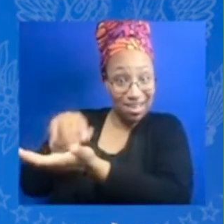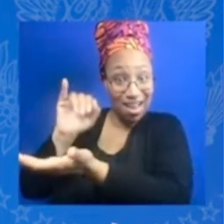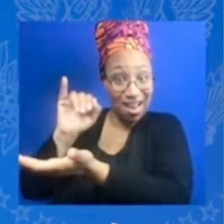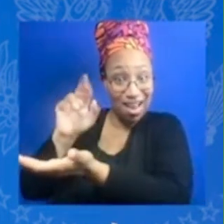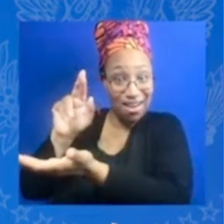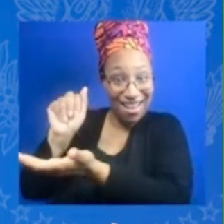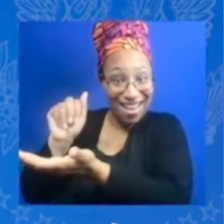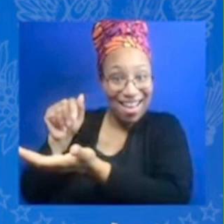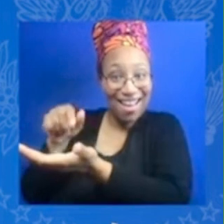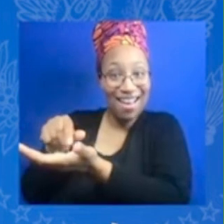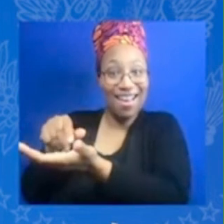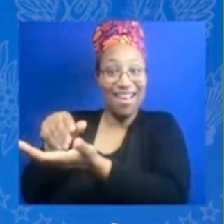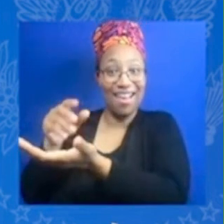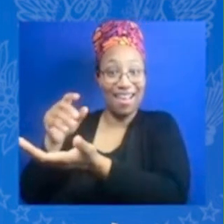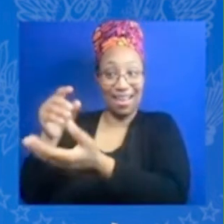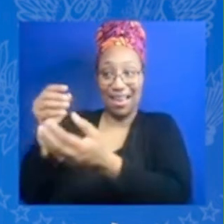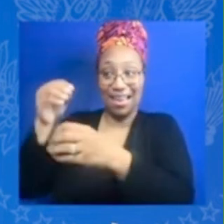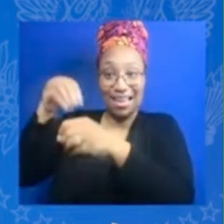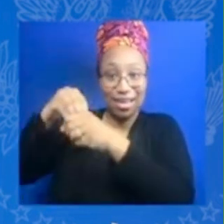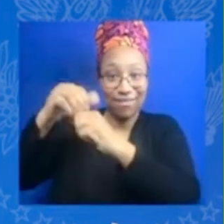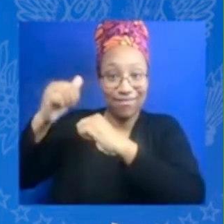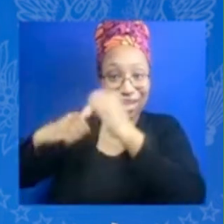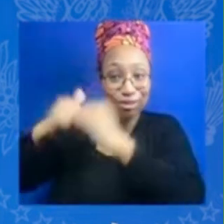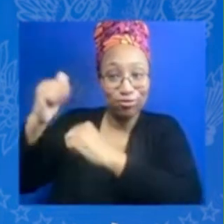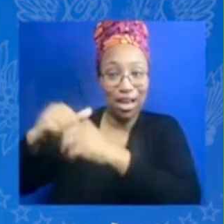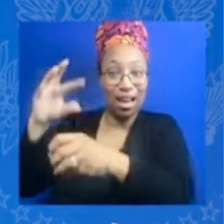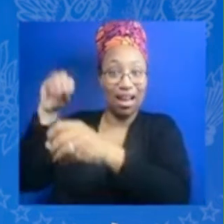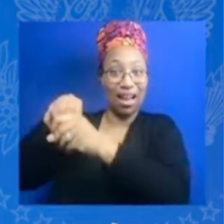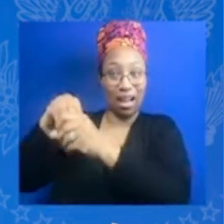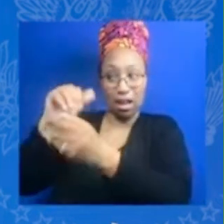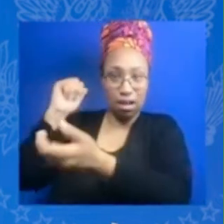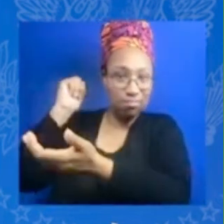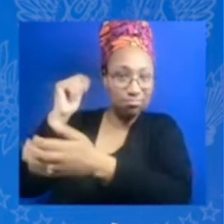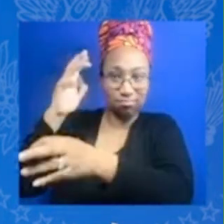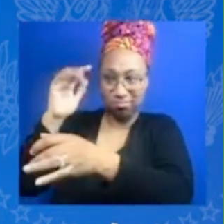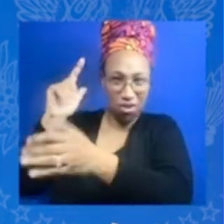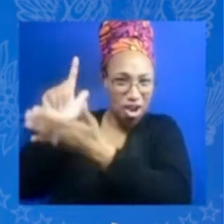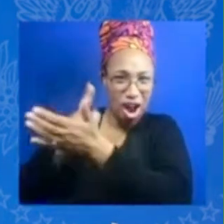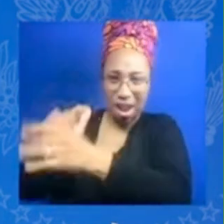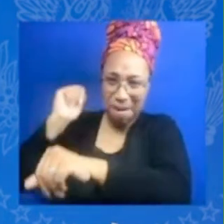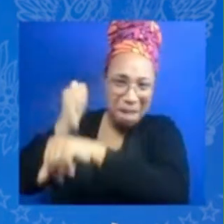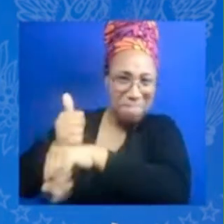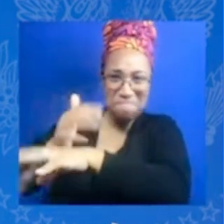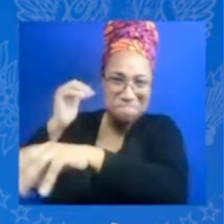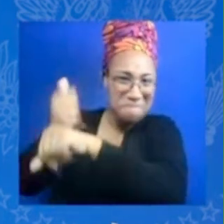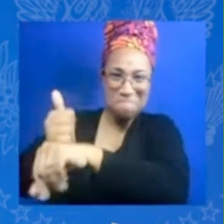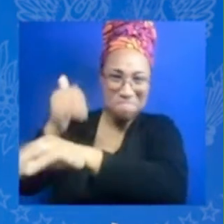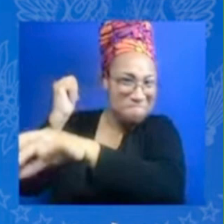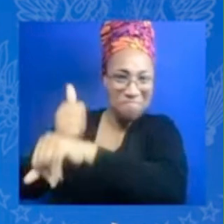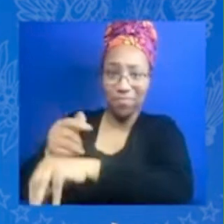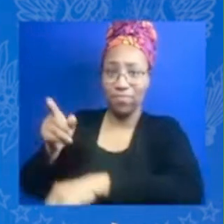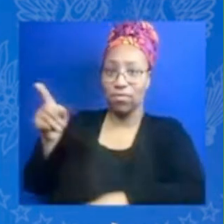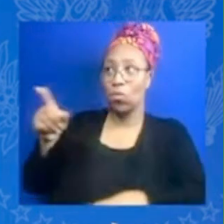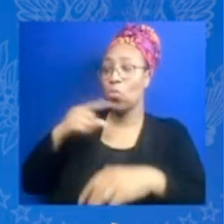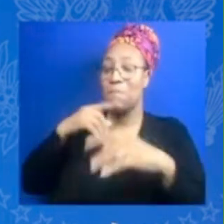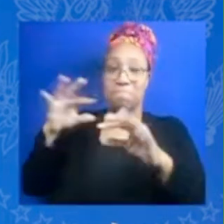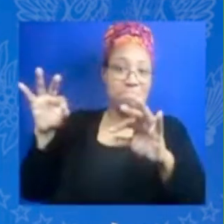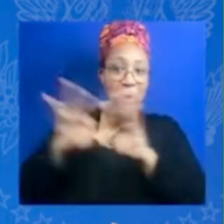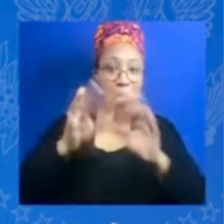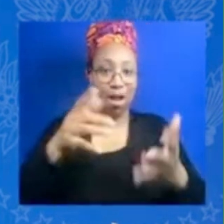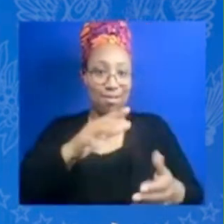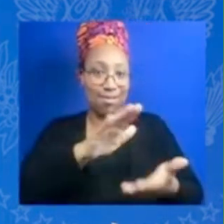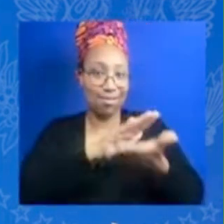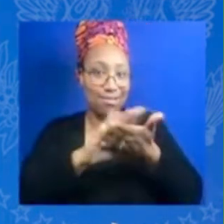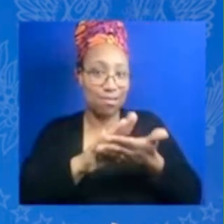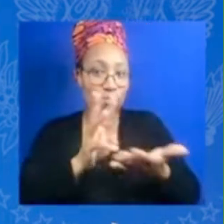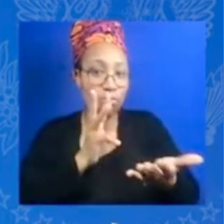investments uh in history you know that America has ever seen in our critical system so everything from clean water which we all know is so critical is uh you